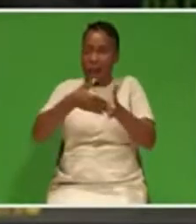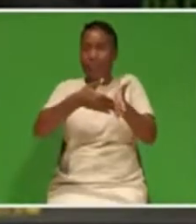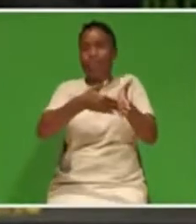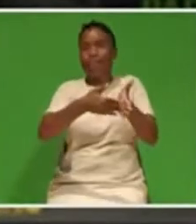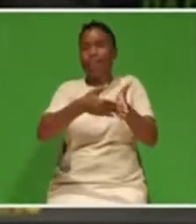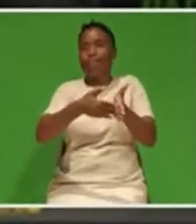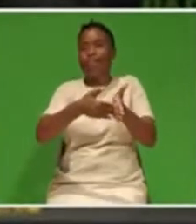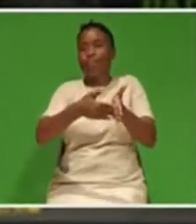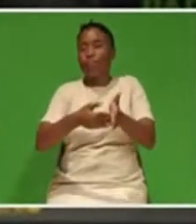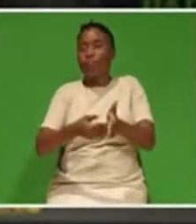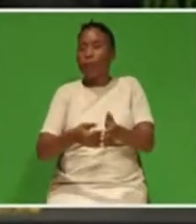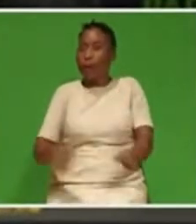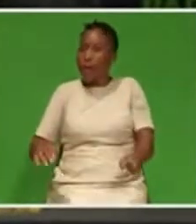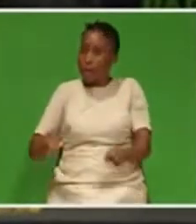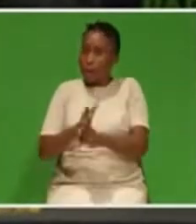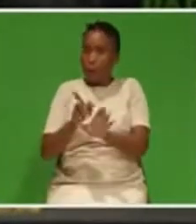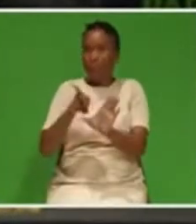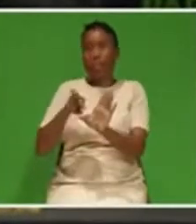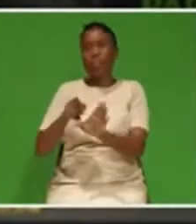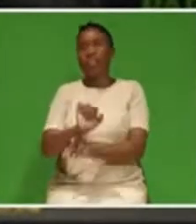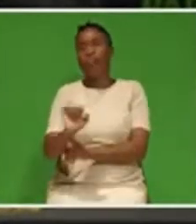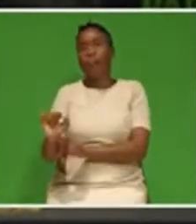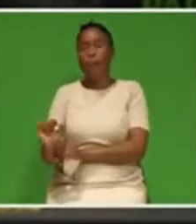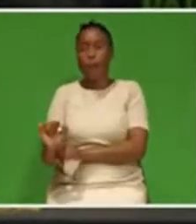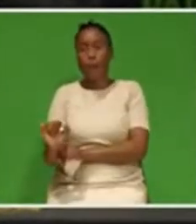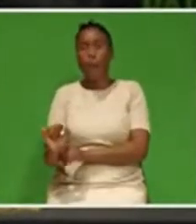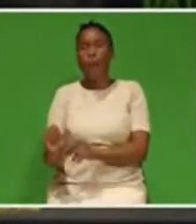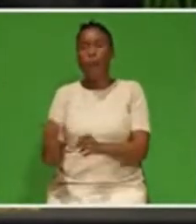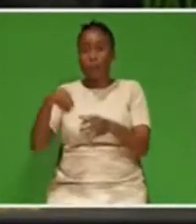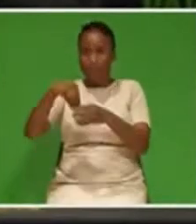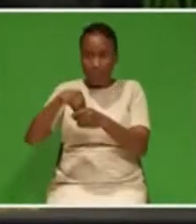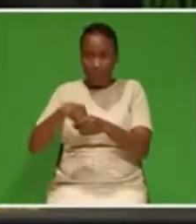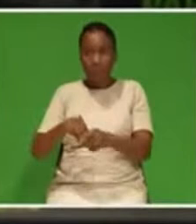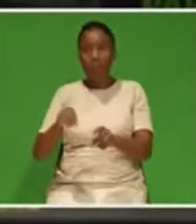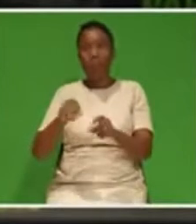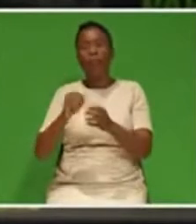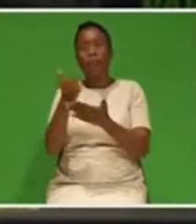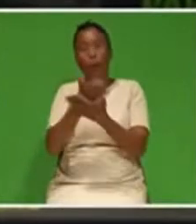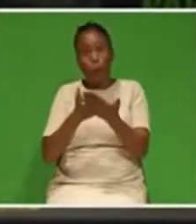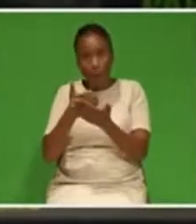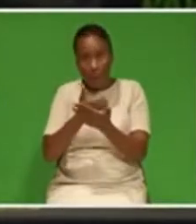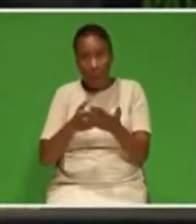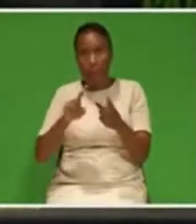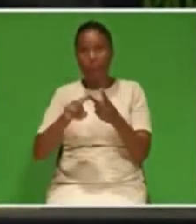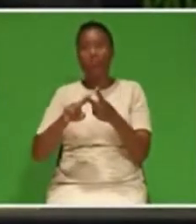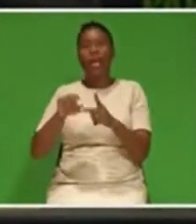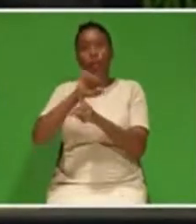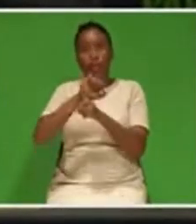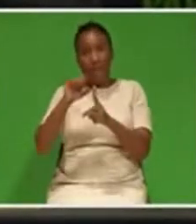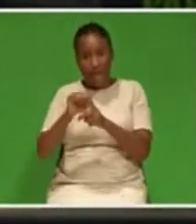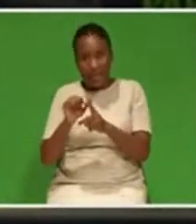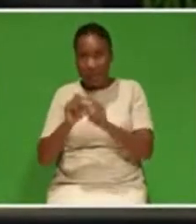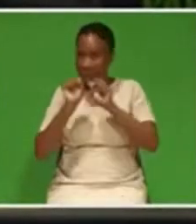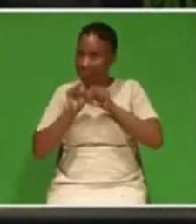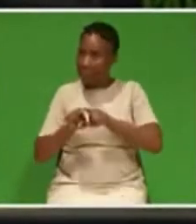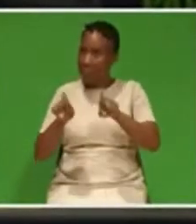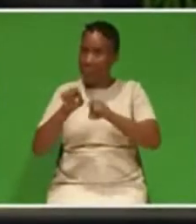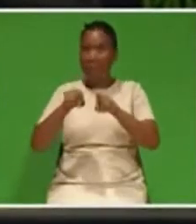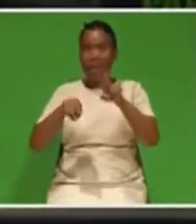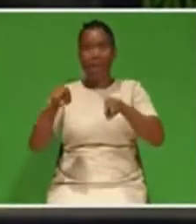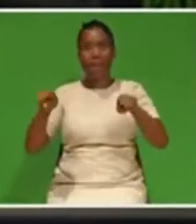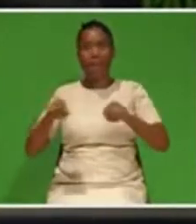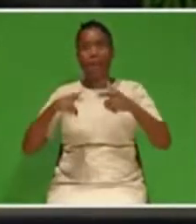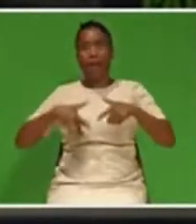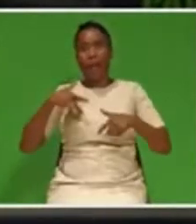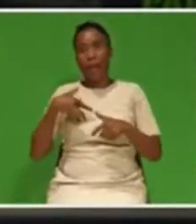participation in the economy, in society, and in all areas of life. Last year, we held a very